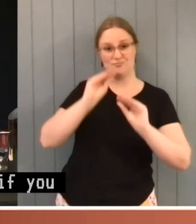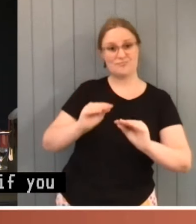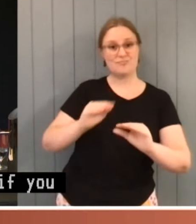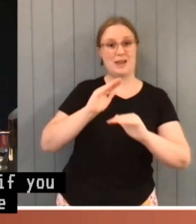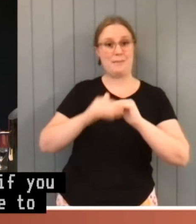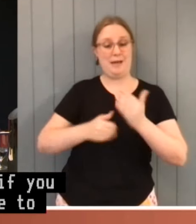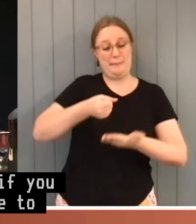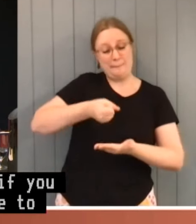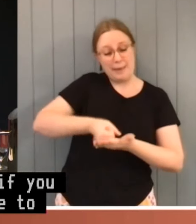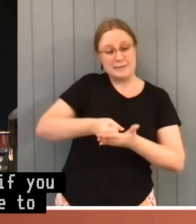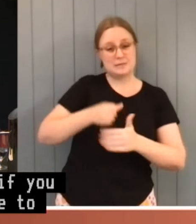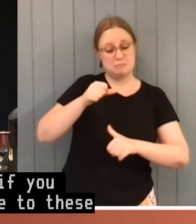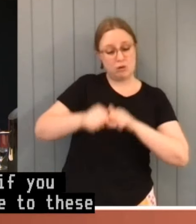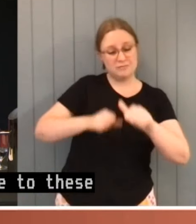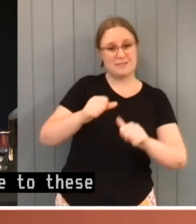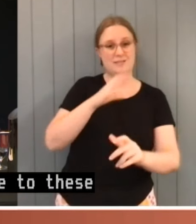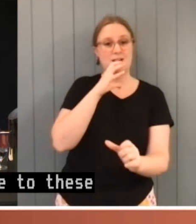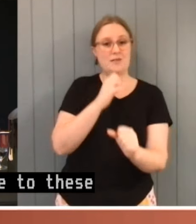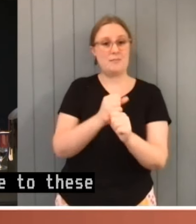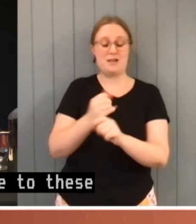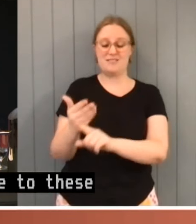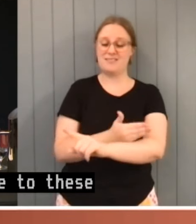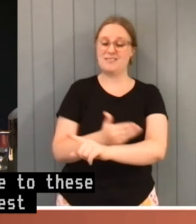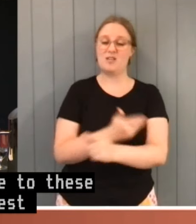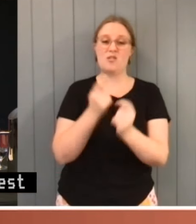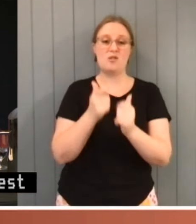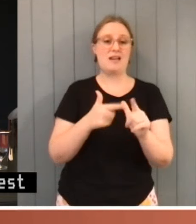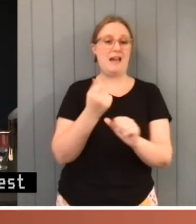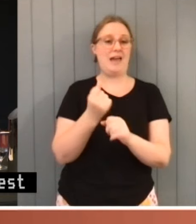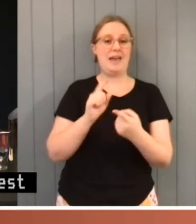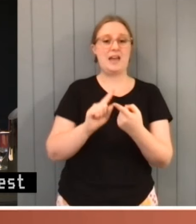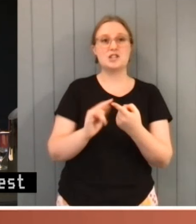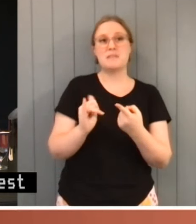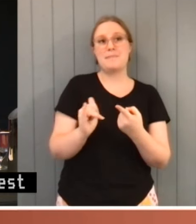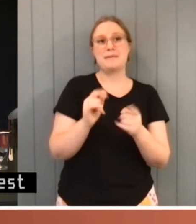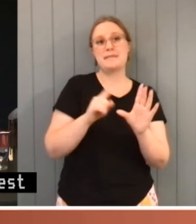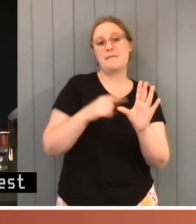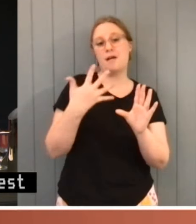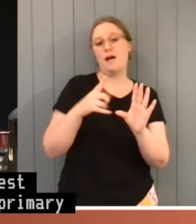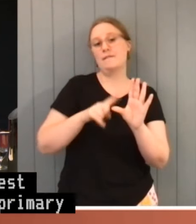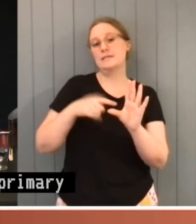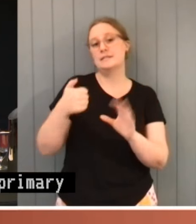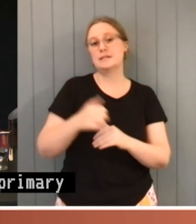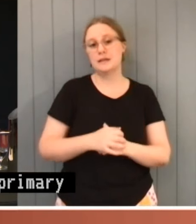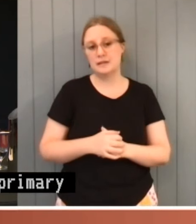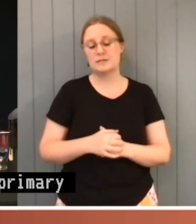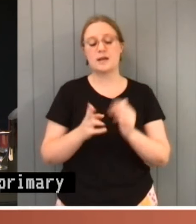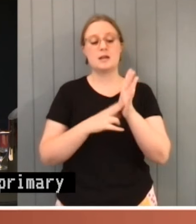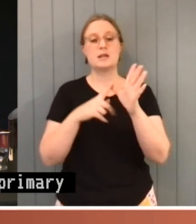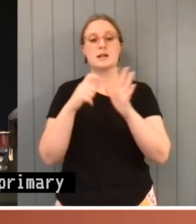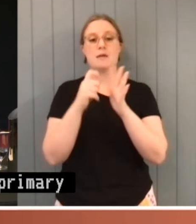stage, even, you know, late primary school. The NAPLAN assessments which are carried out by ACARA